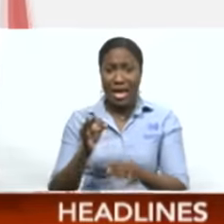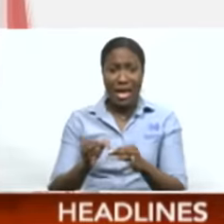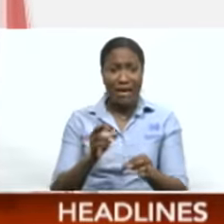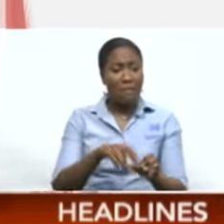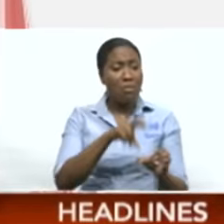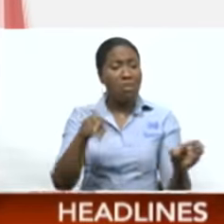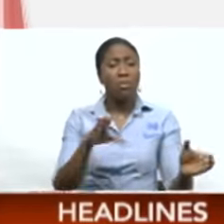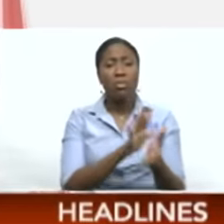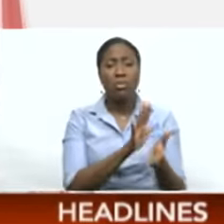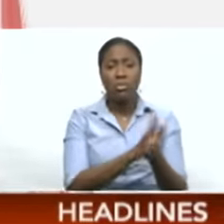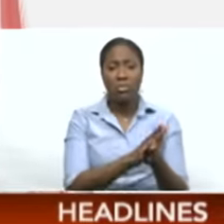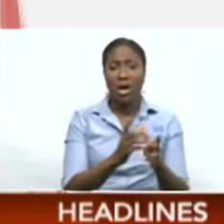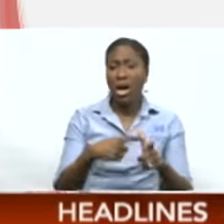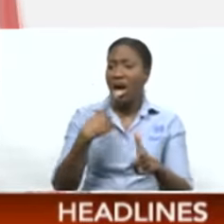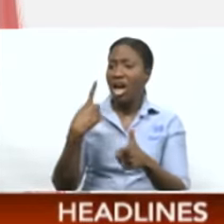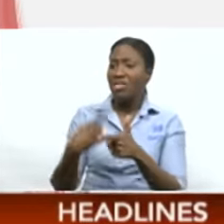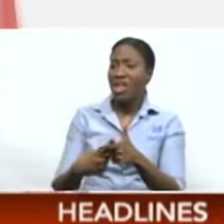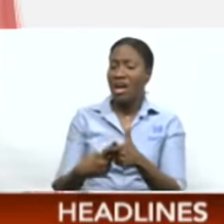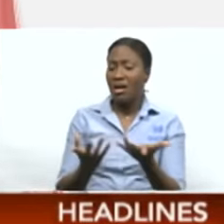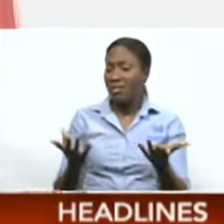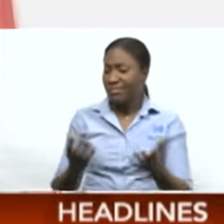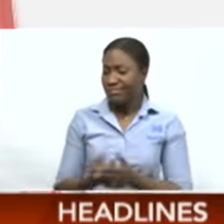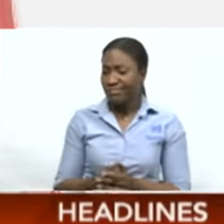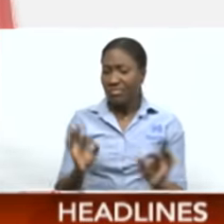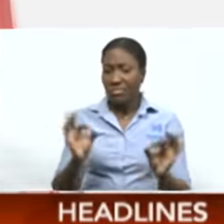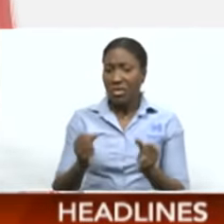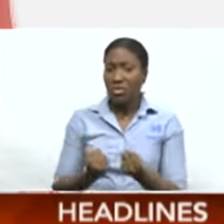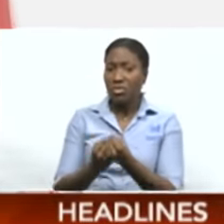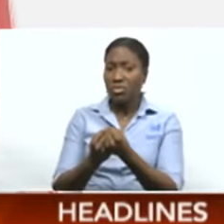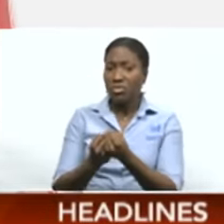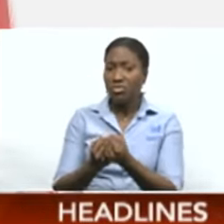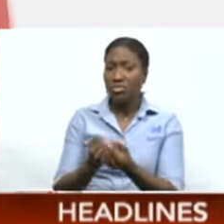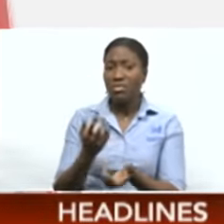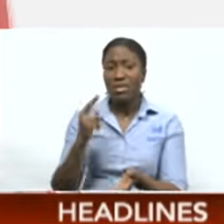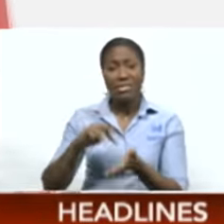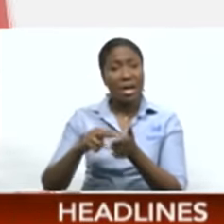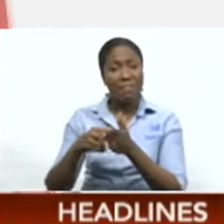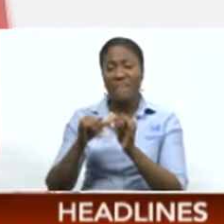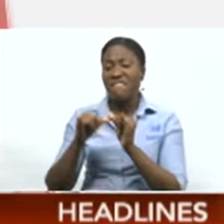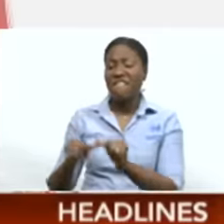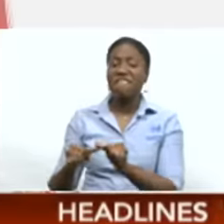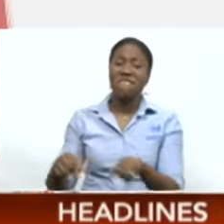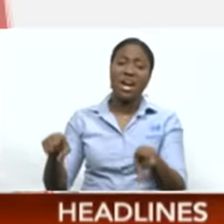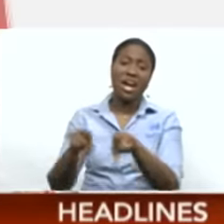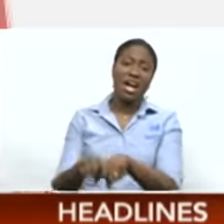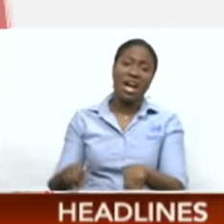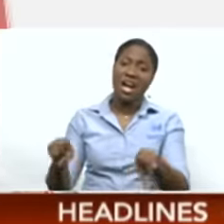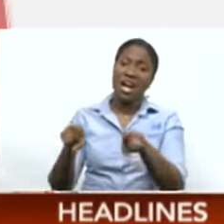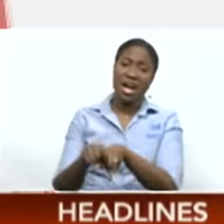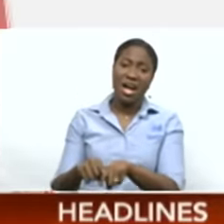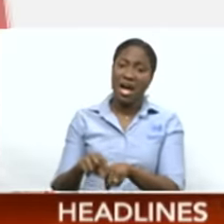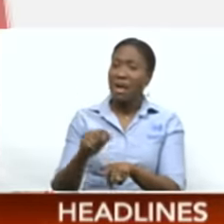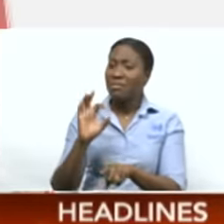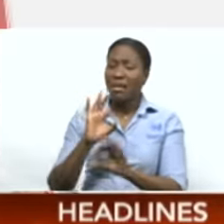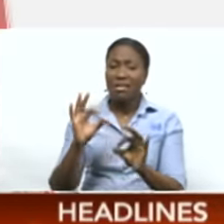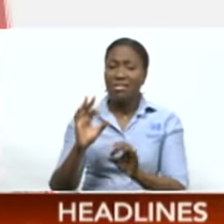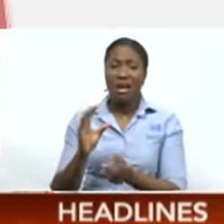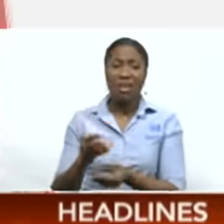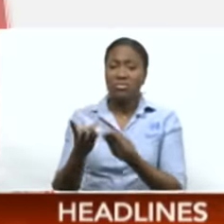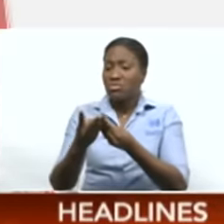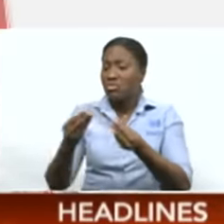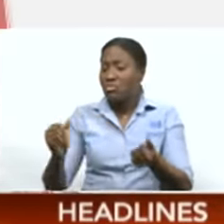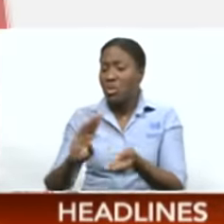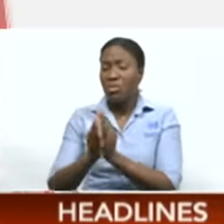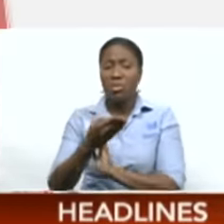then persons may not be as inclined to access that help because the intensity of the situation will dissipate. And I